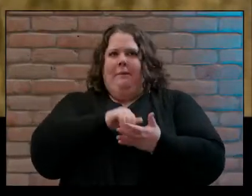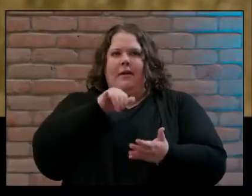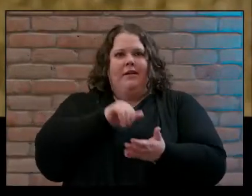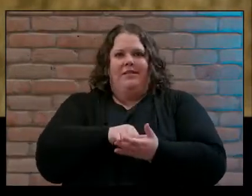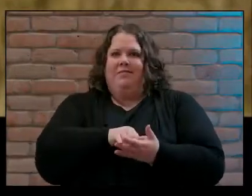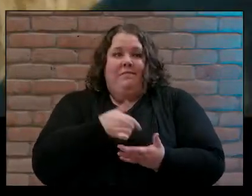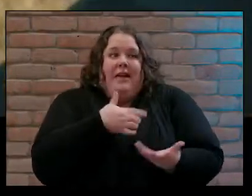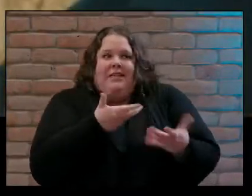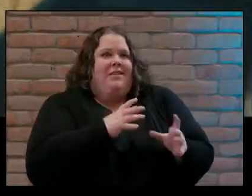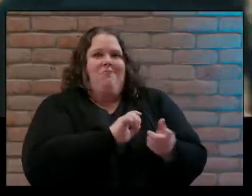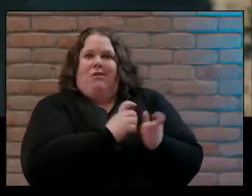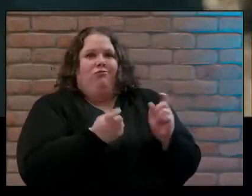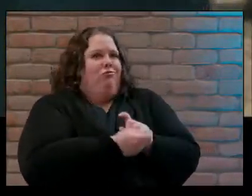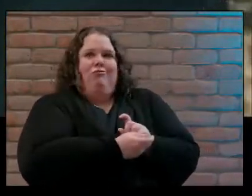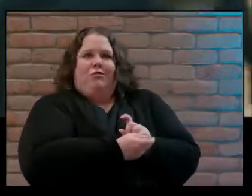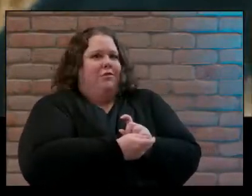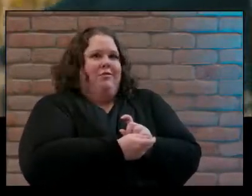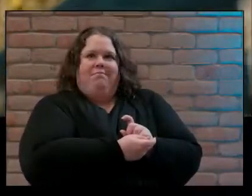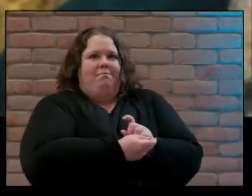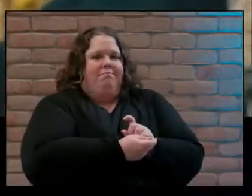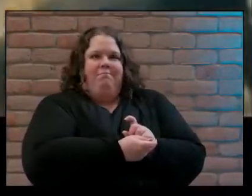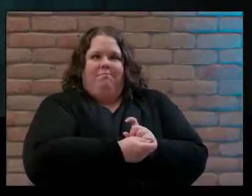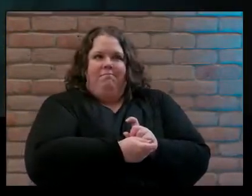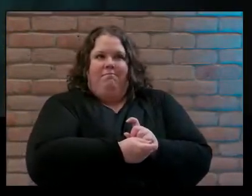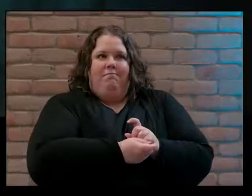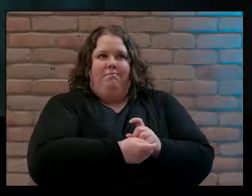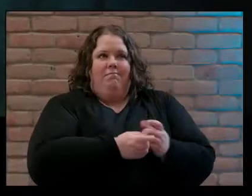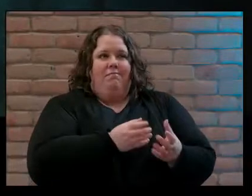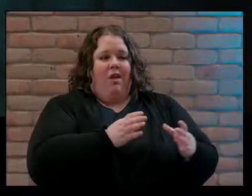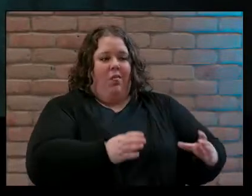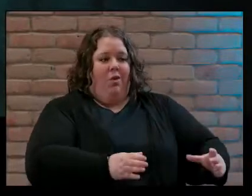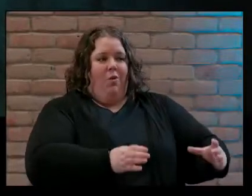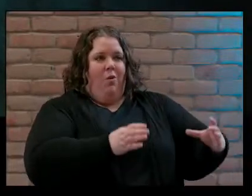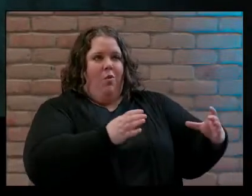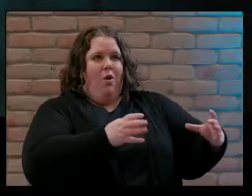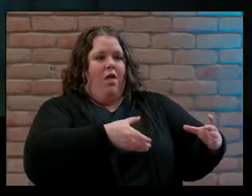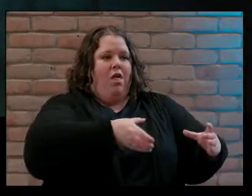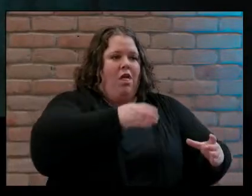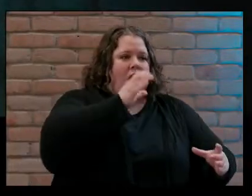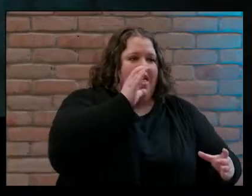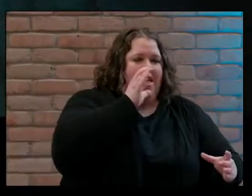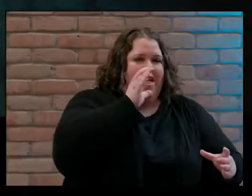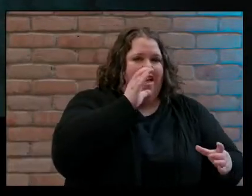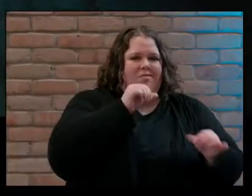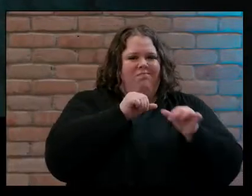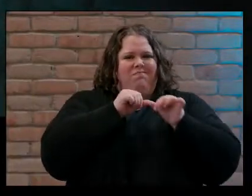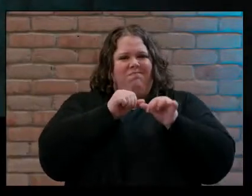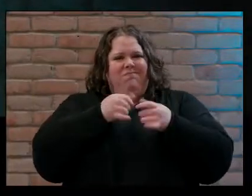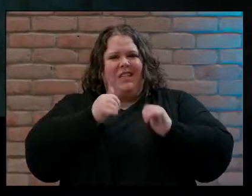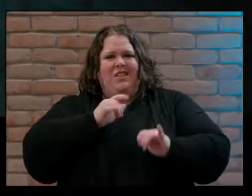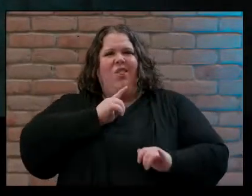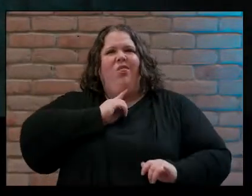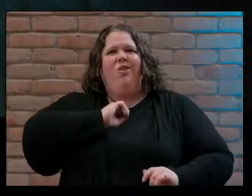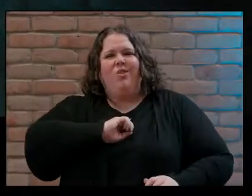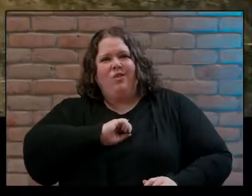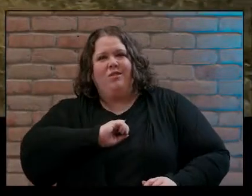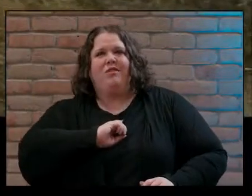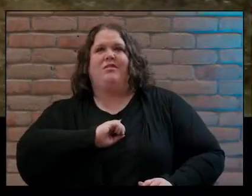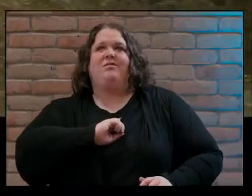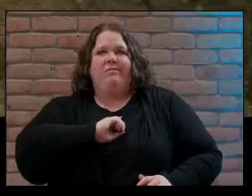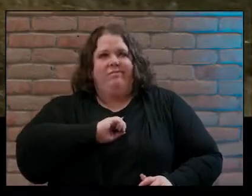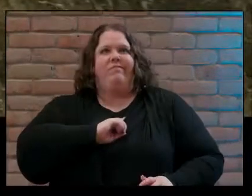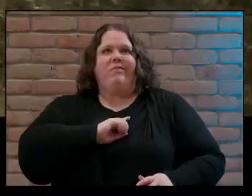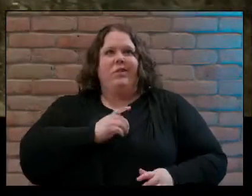it but the will always left me thirsty so I came back to it